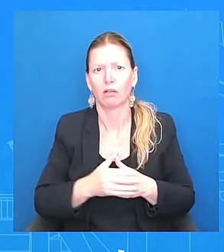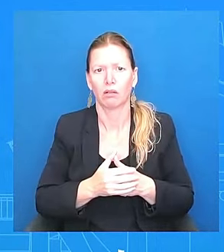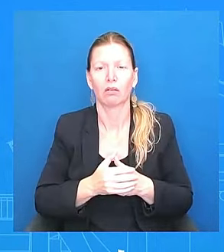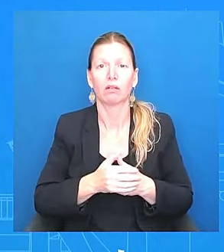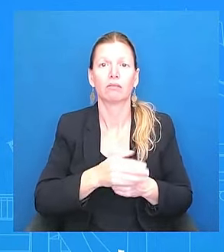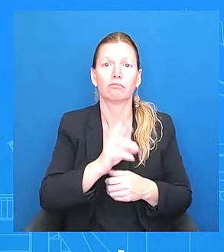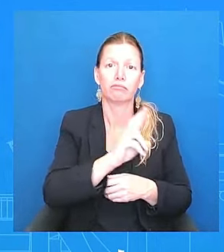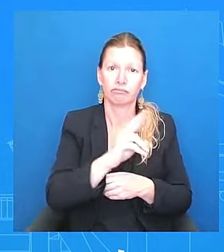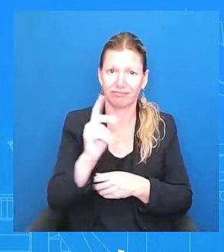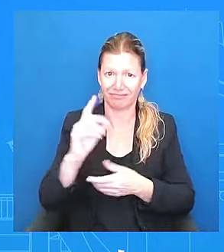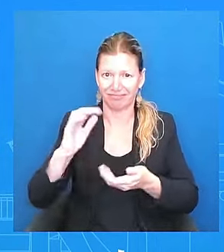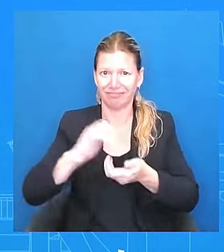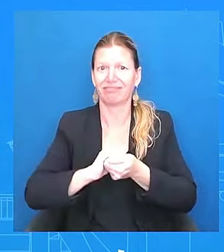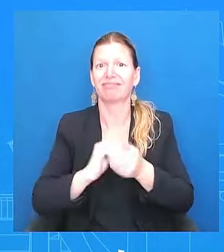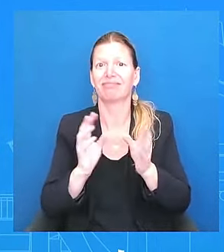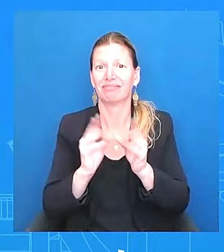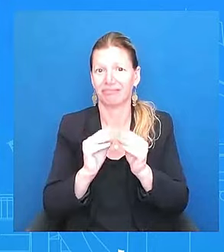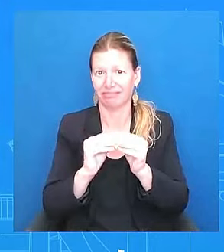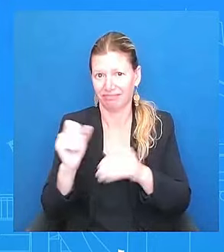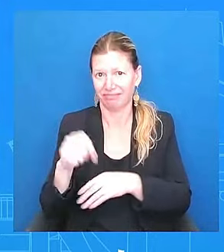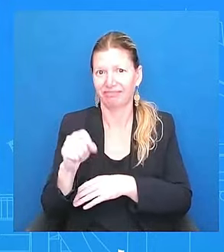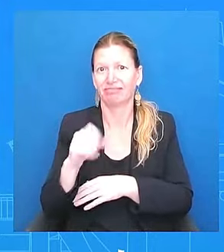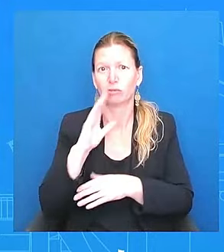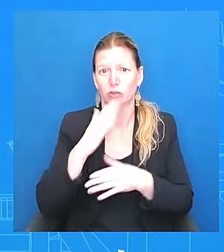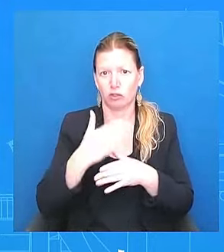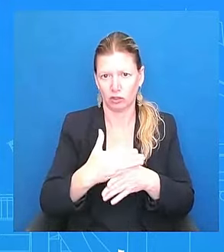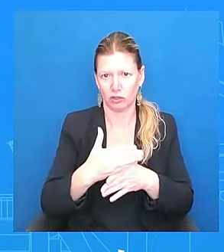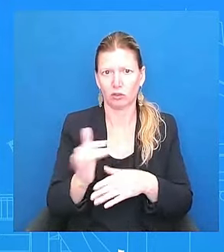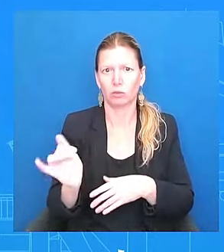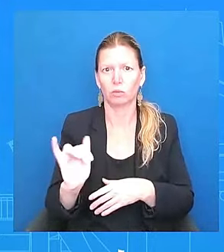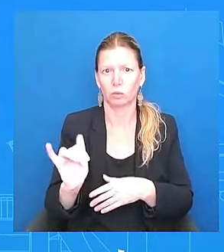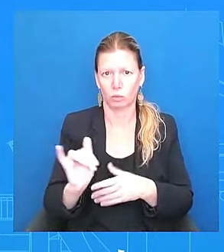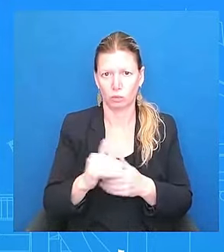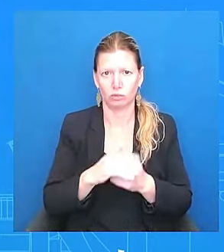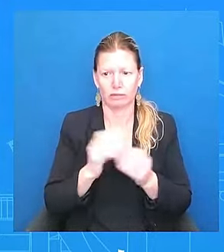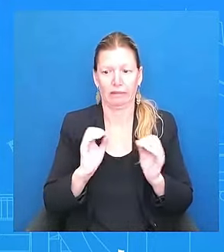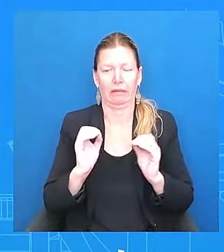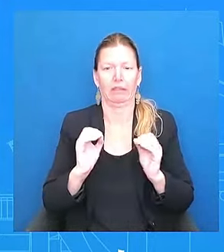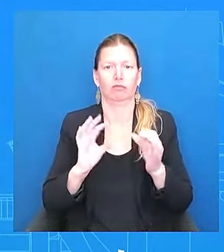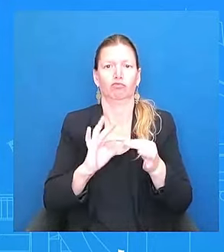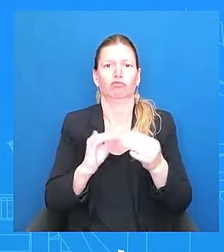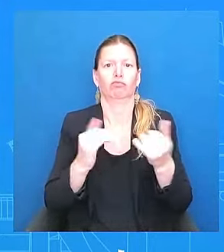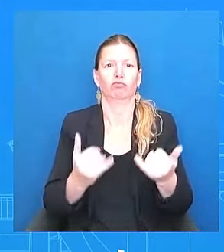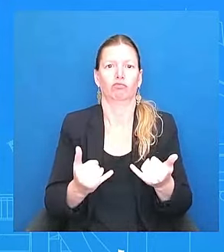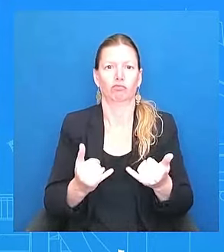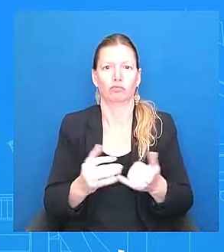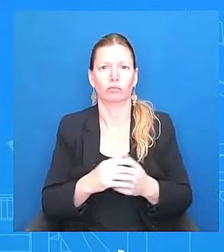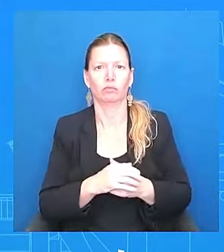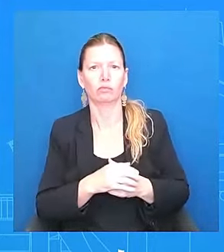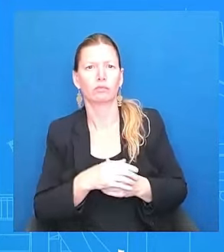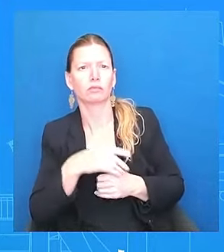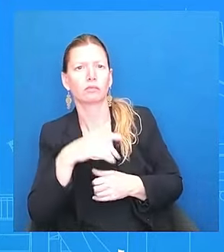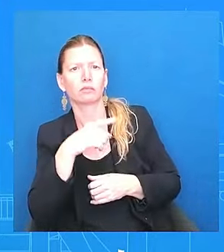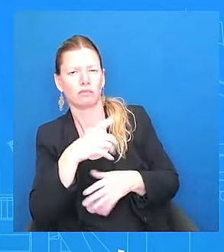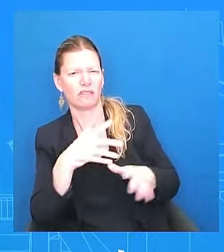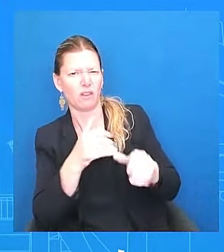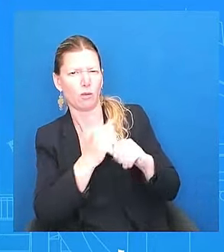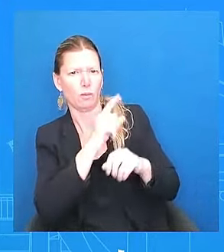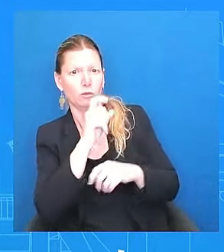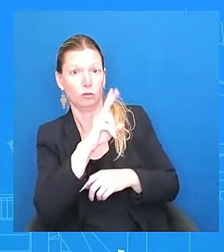at this time. follow up? Has U.S. reached out to Japan and Taiwan for support over those incidents? MS. Well,